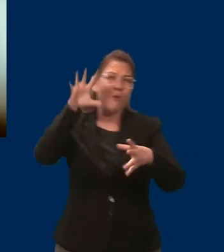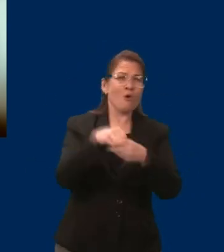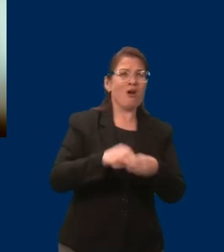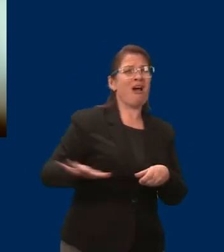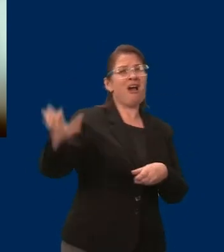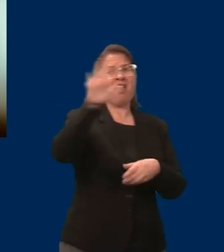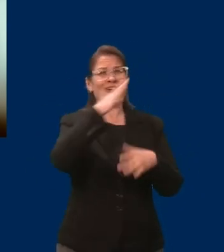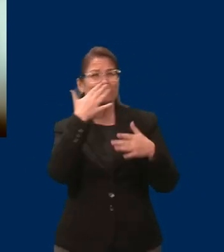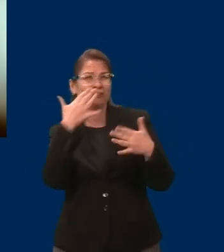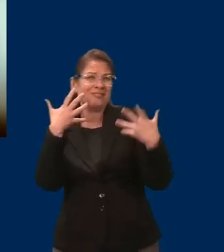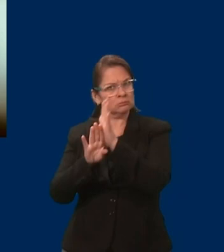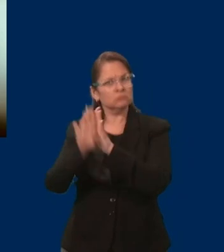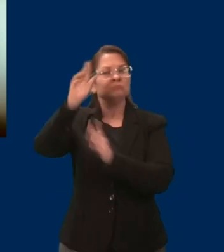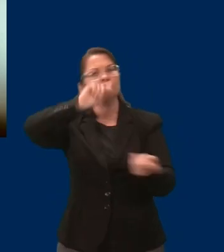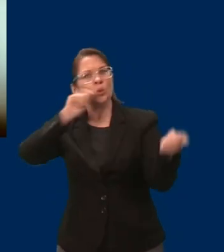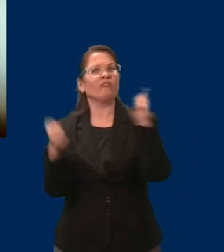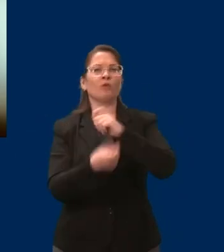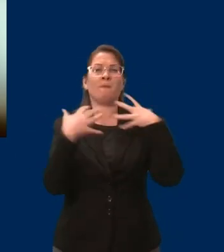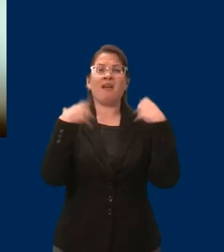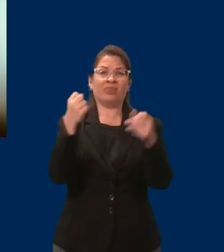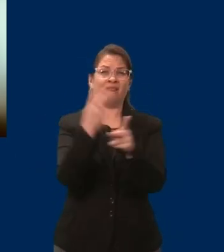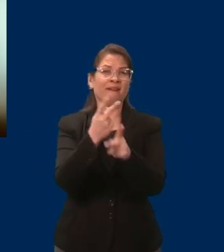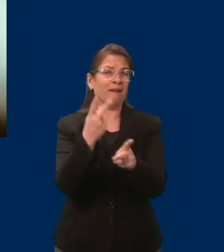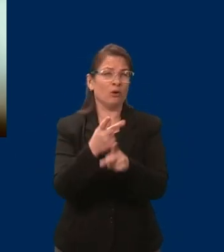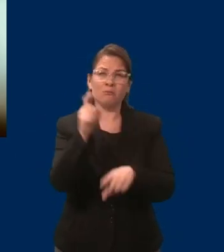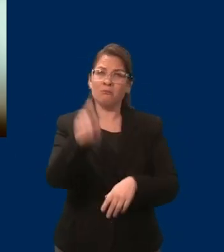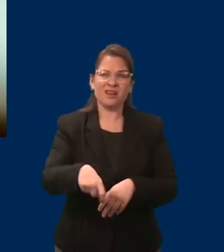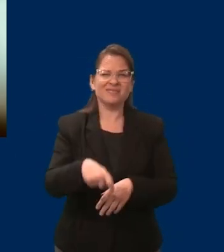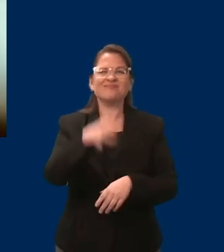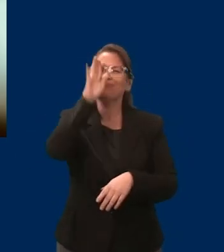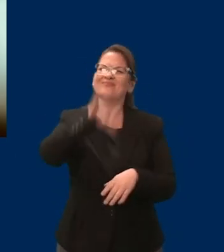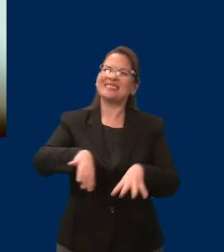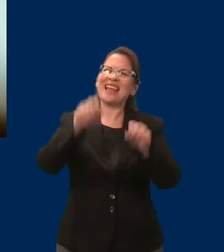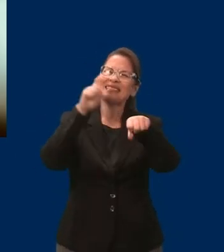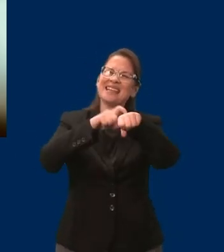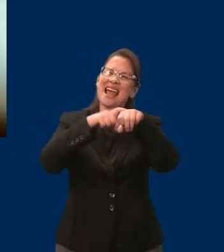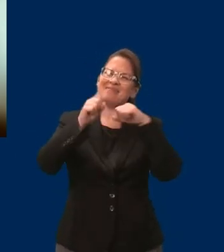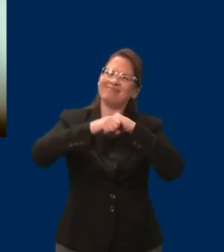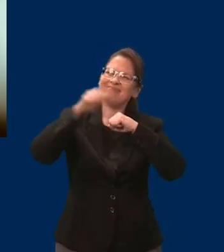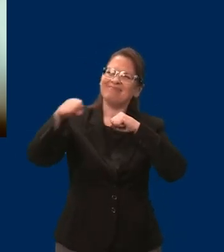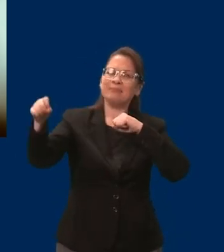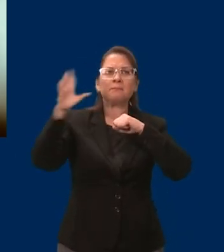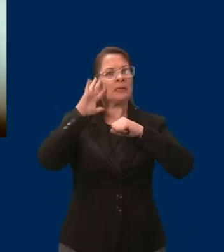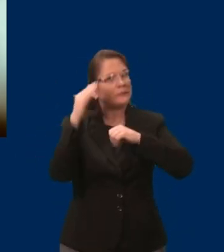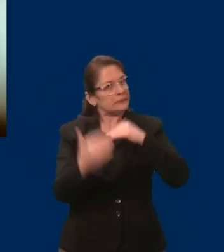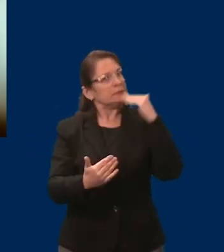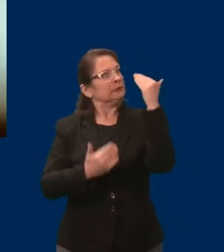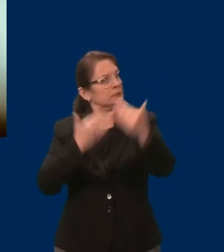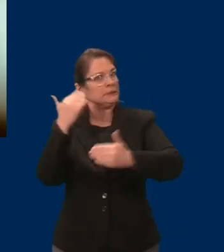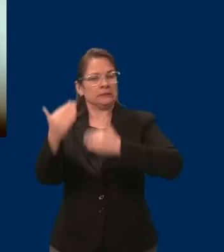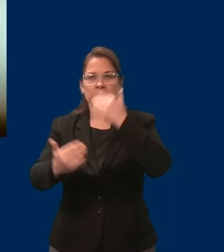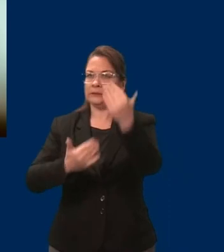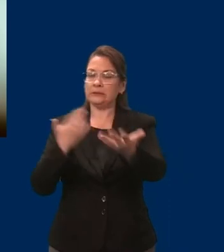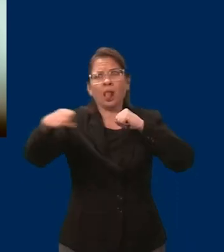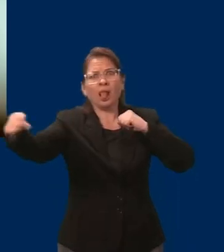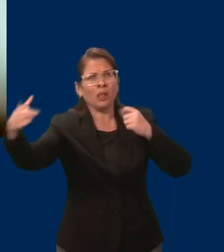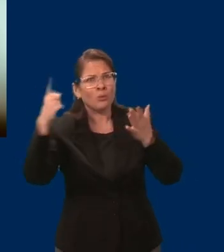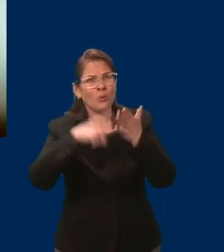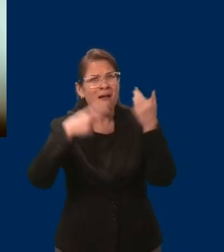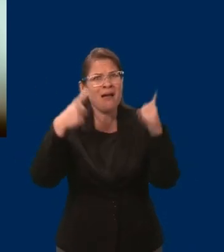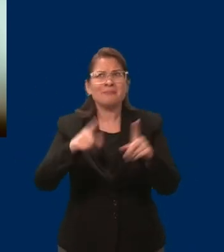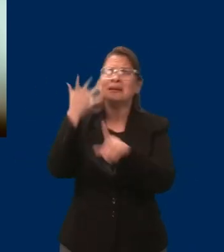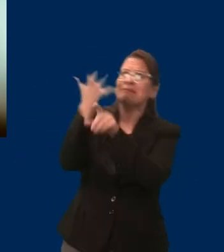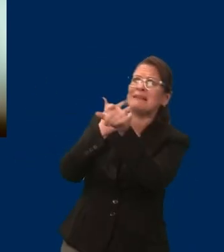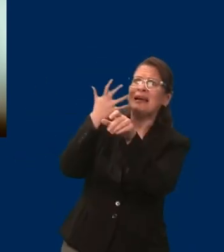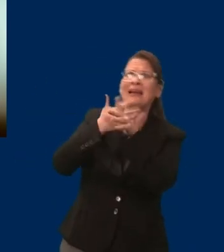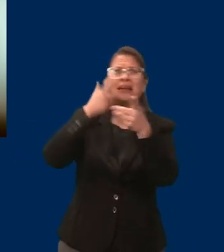or to keep people healthy. We can't let children like Leo have to wait while we get through those solutions. This